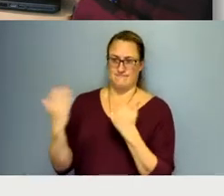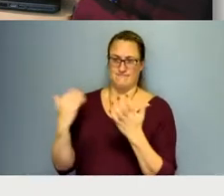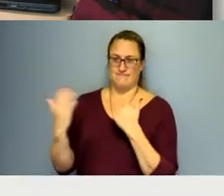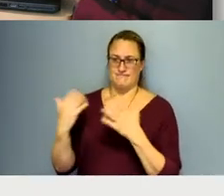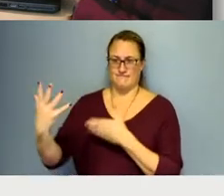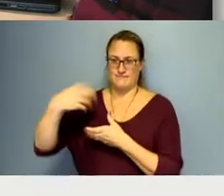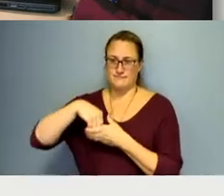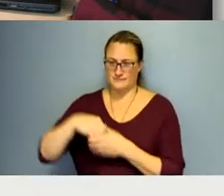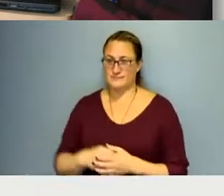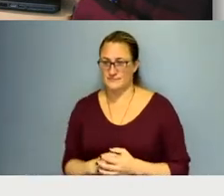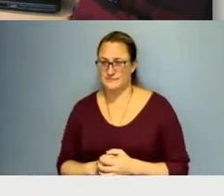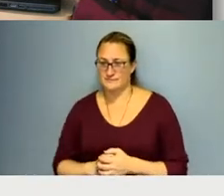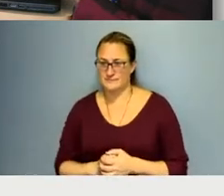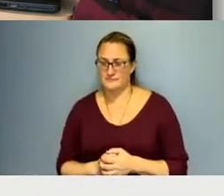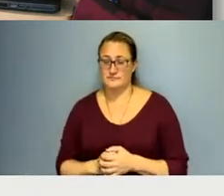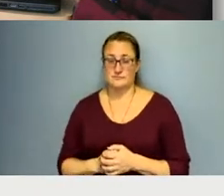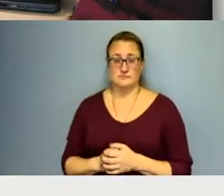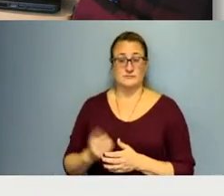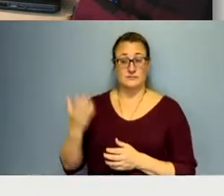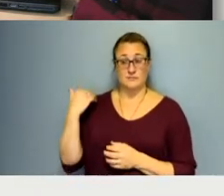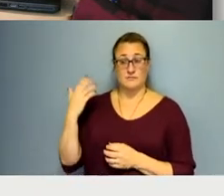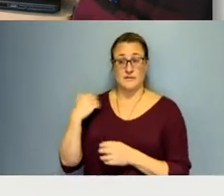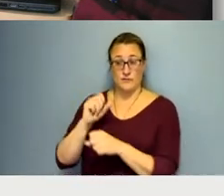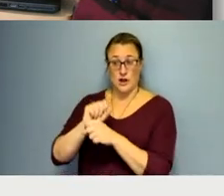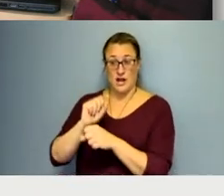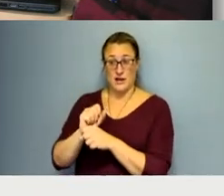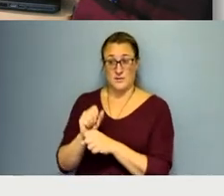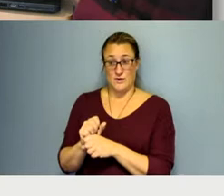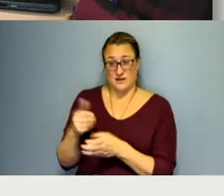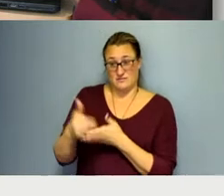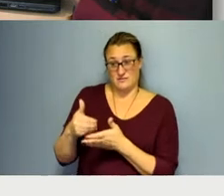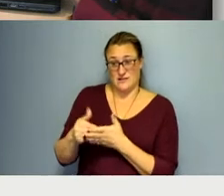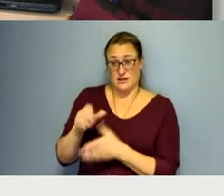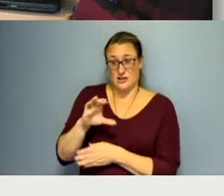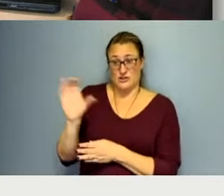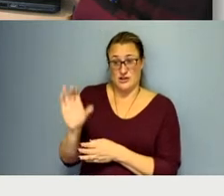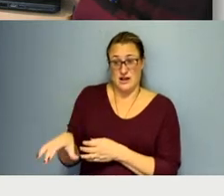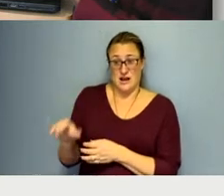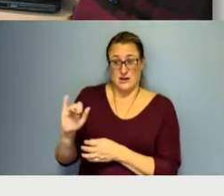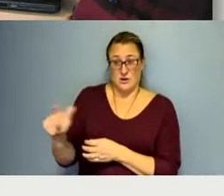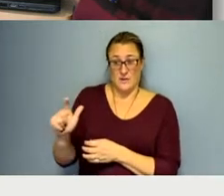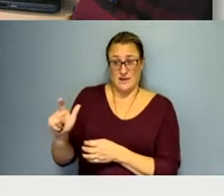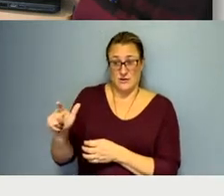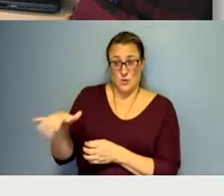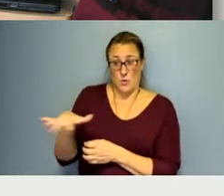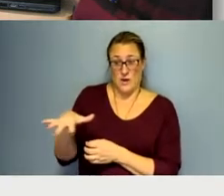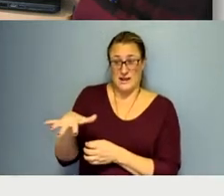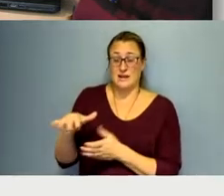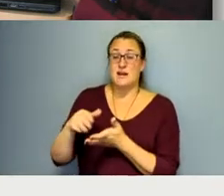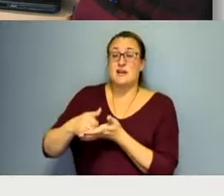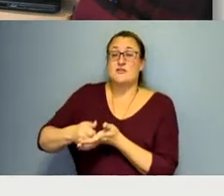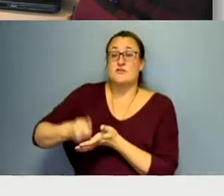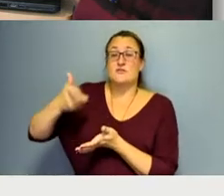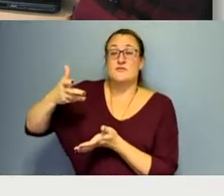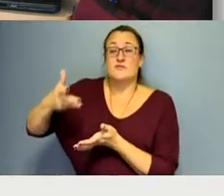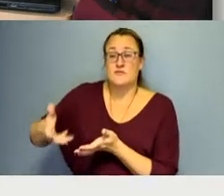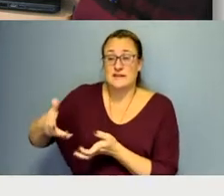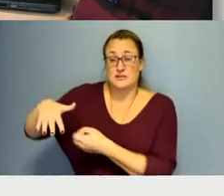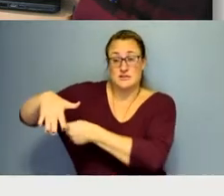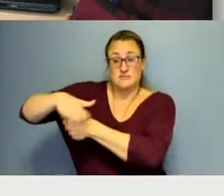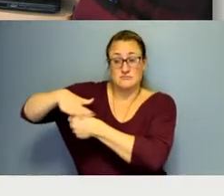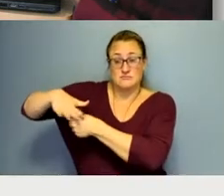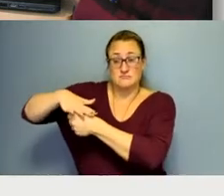I worked outside of Chicago proper in Illinois, in the richest county in the state of Illinois.